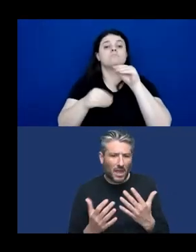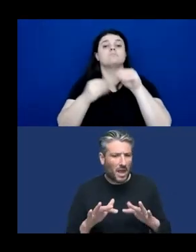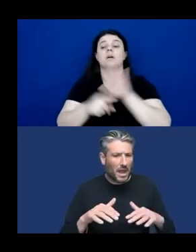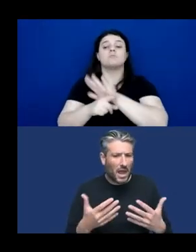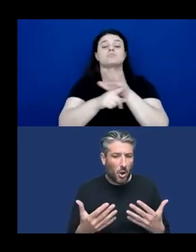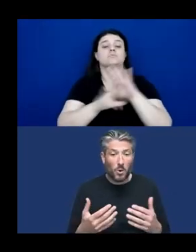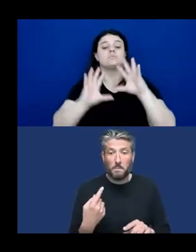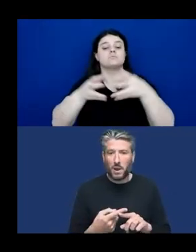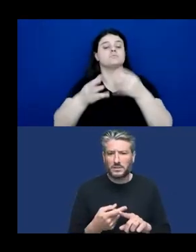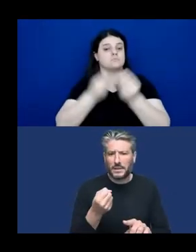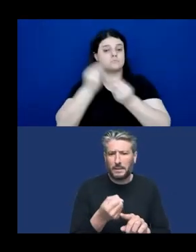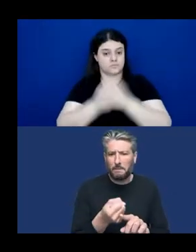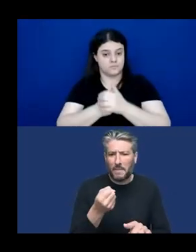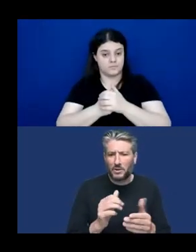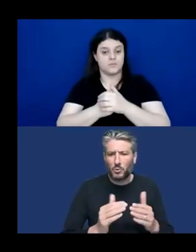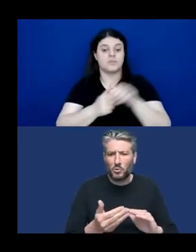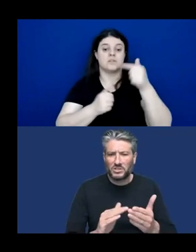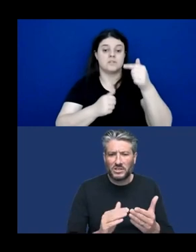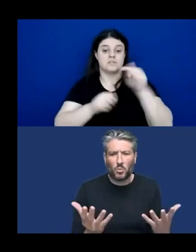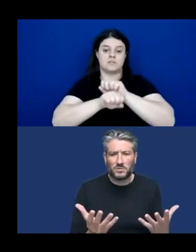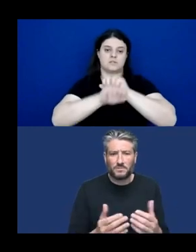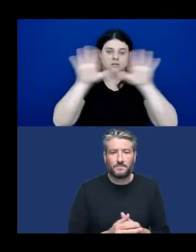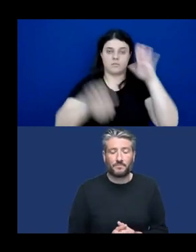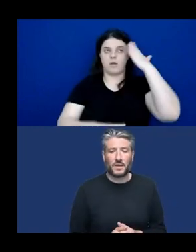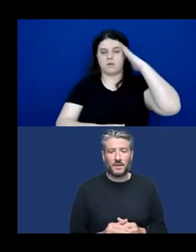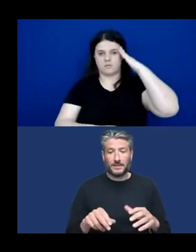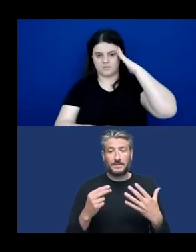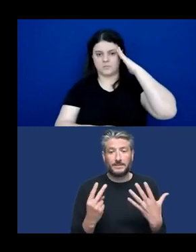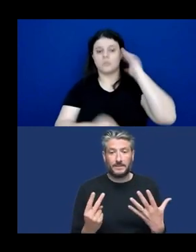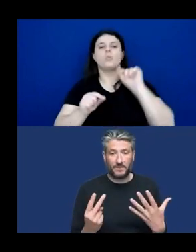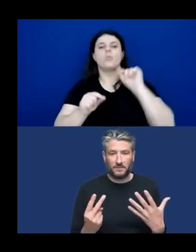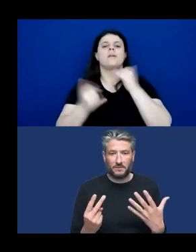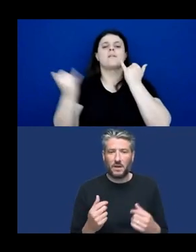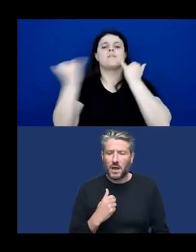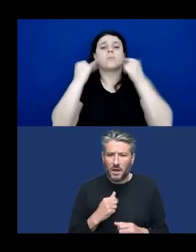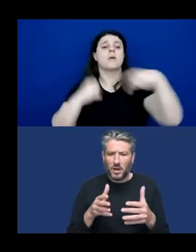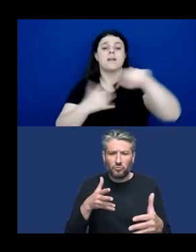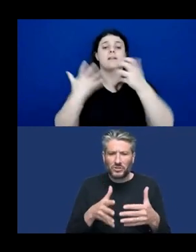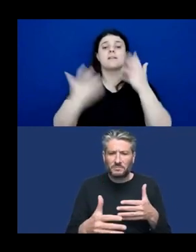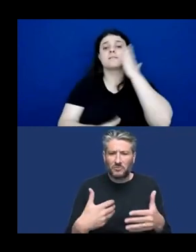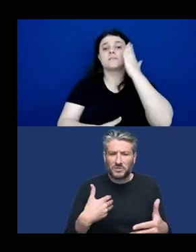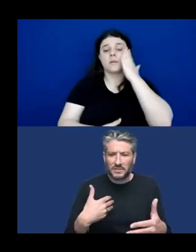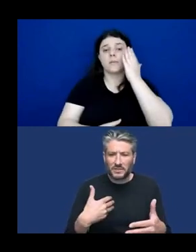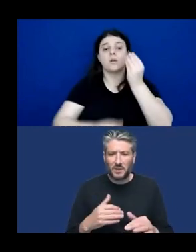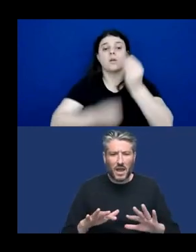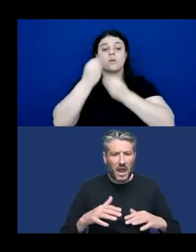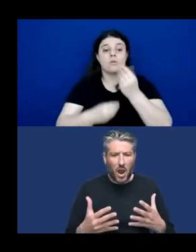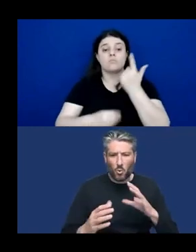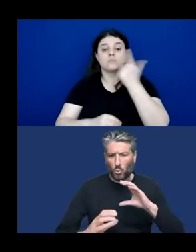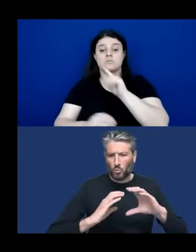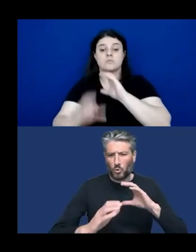Seven, transparency and understanding. What information might people want to know and how can that be communicated clearly?